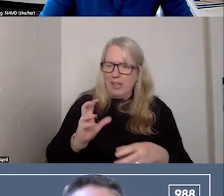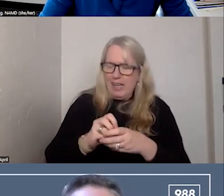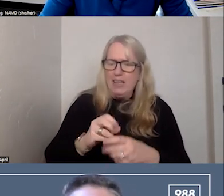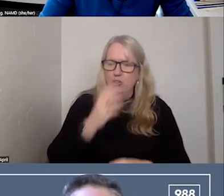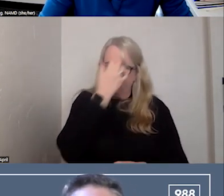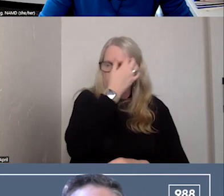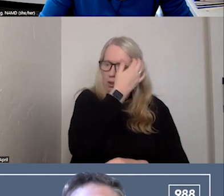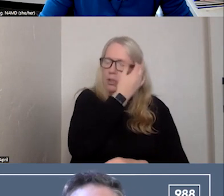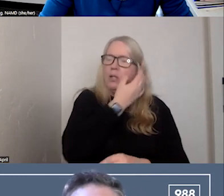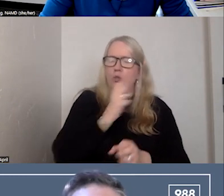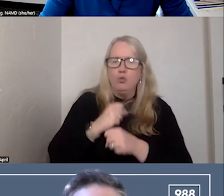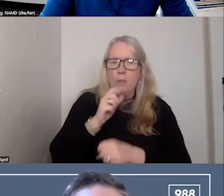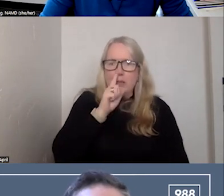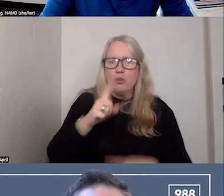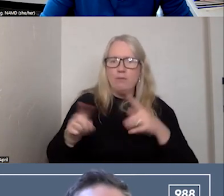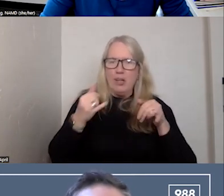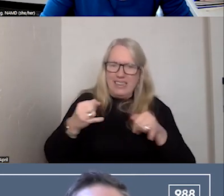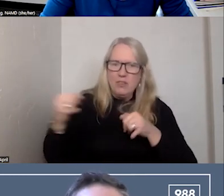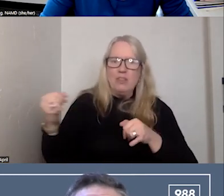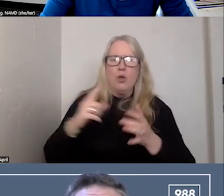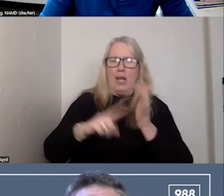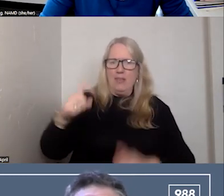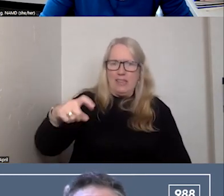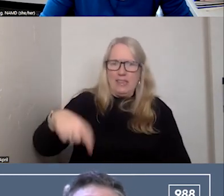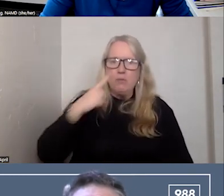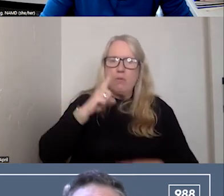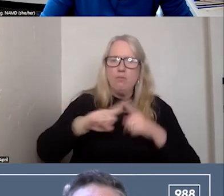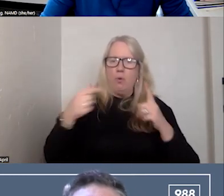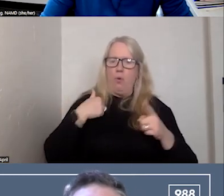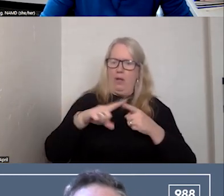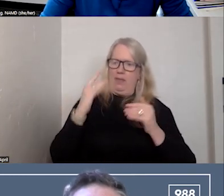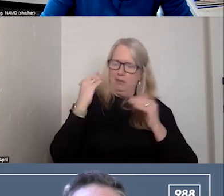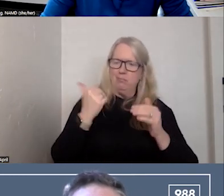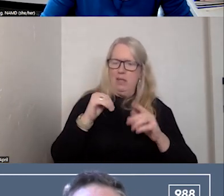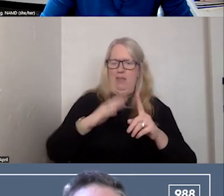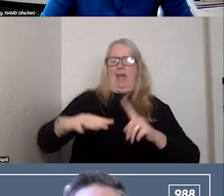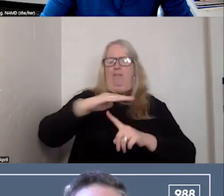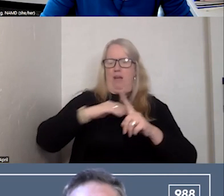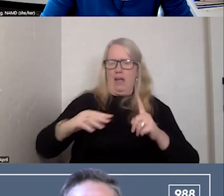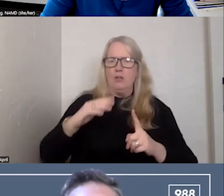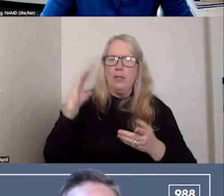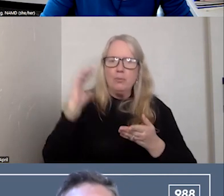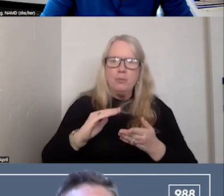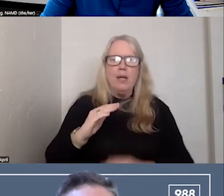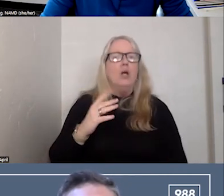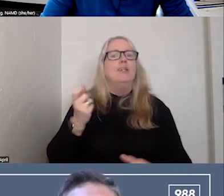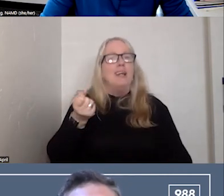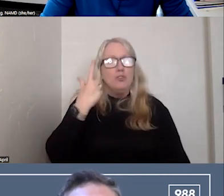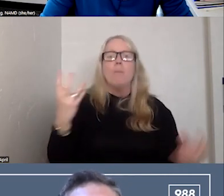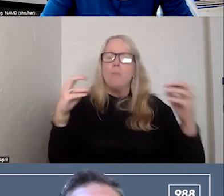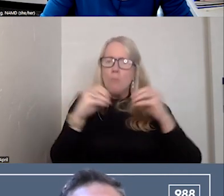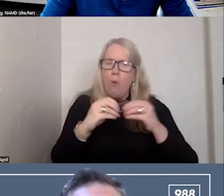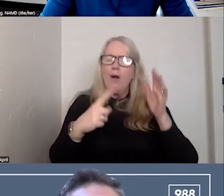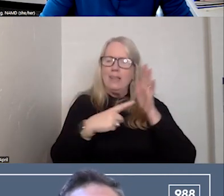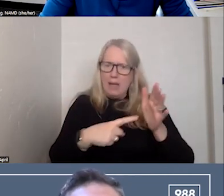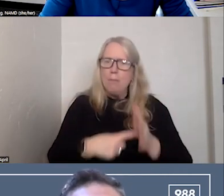meeting an individual's needs in the least restrictive environment possible. And there has to be more examples like that.